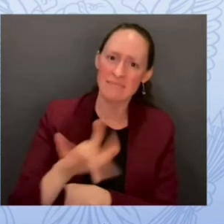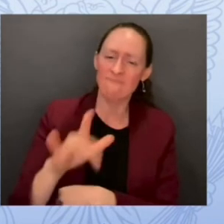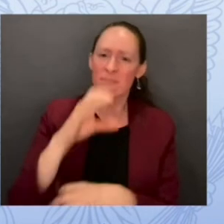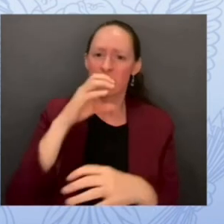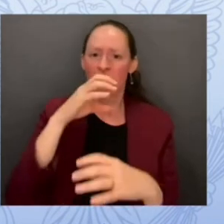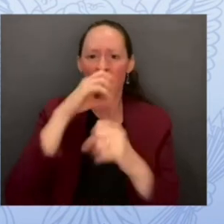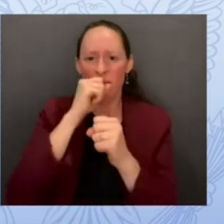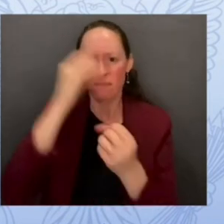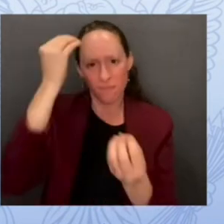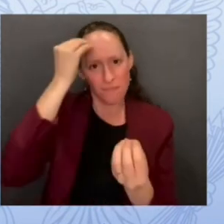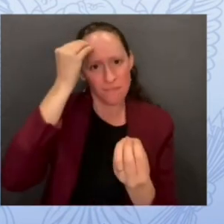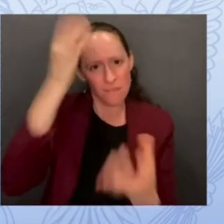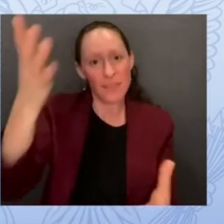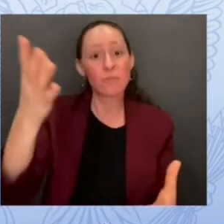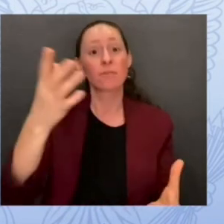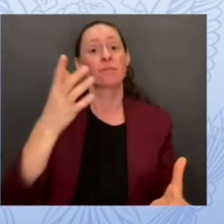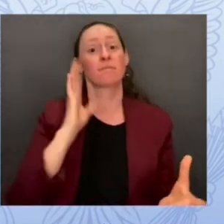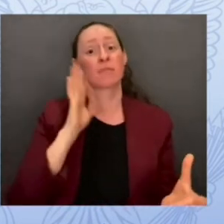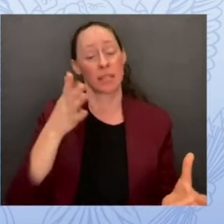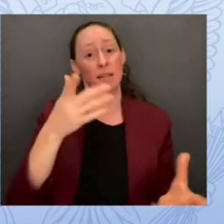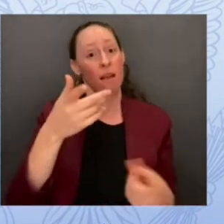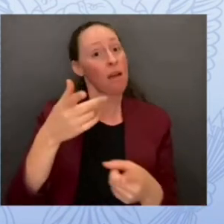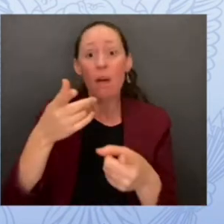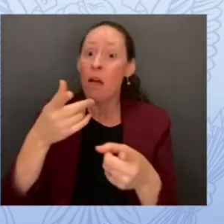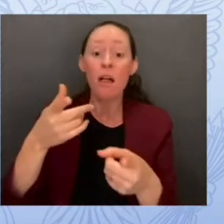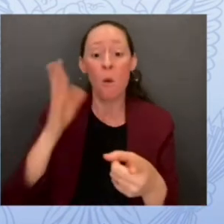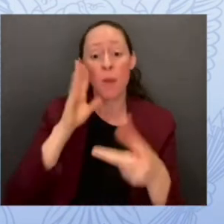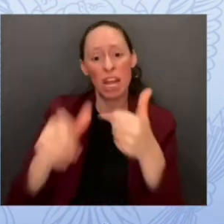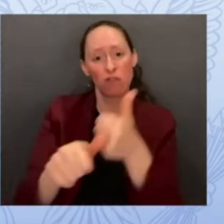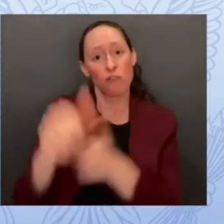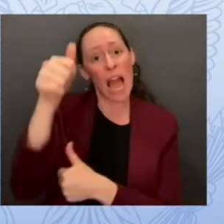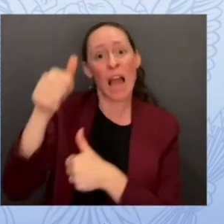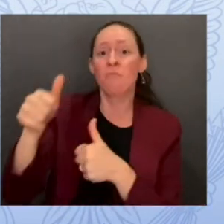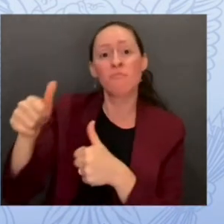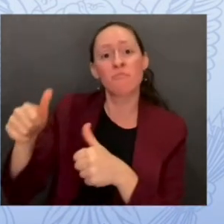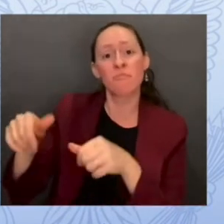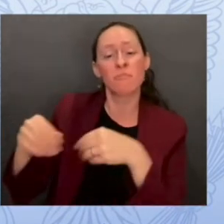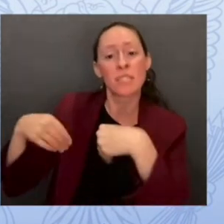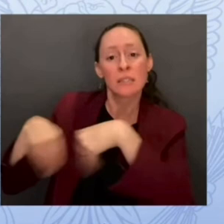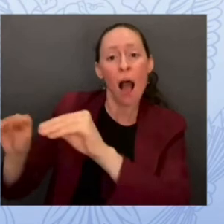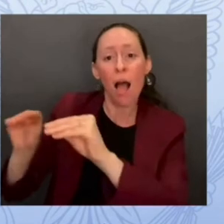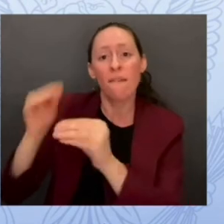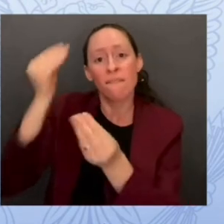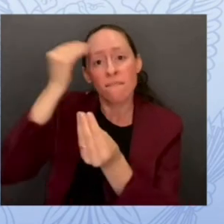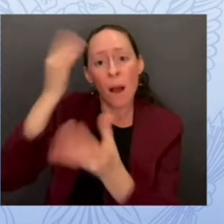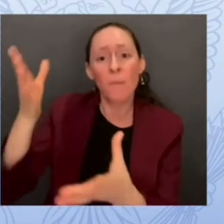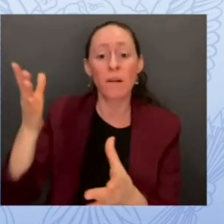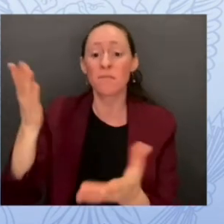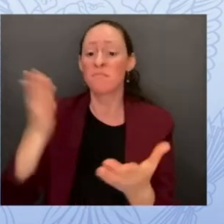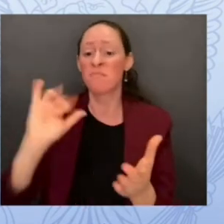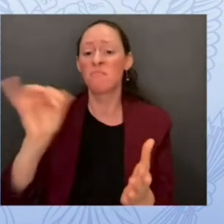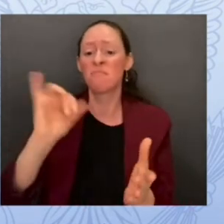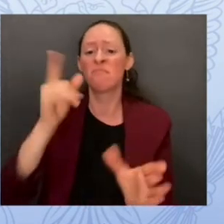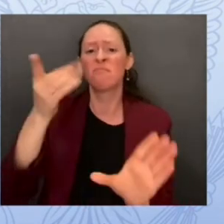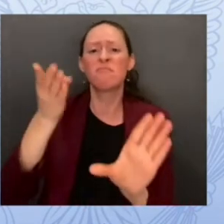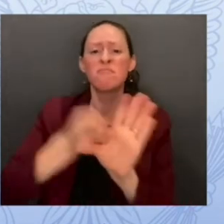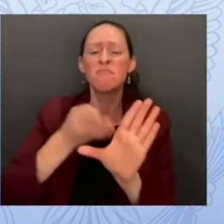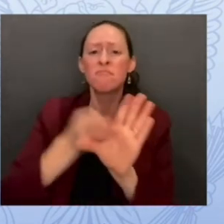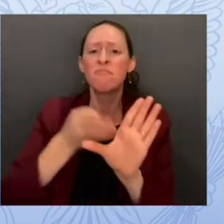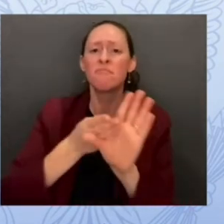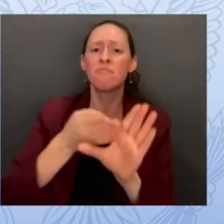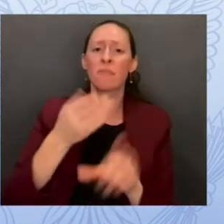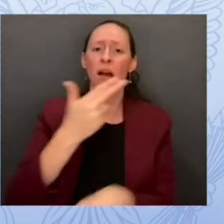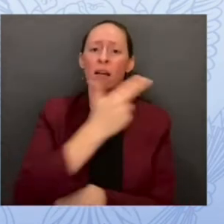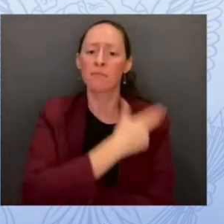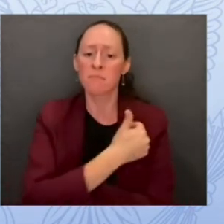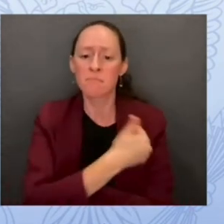private student information as psychiatric hospitalizations, home struggles, and suicide attempts. Do